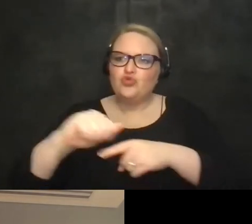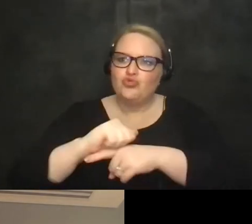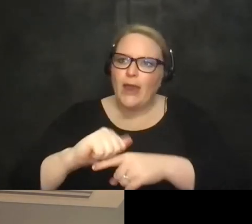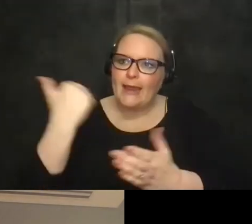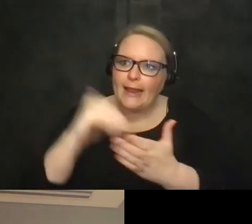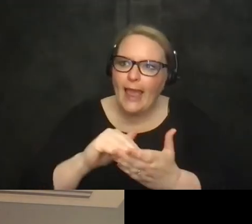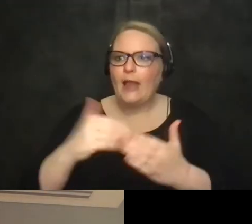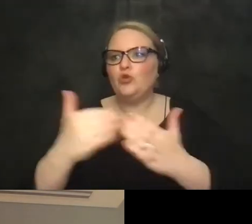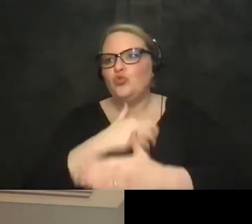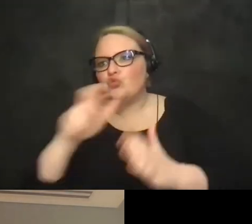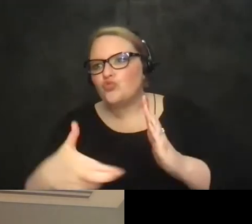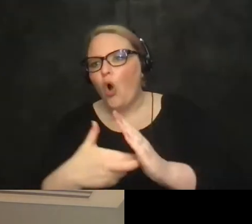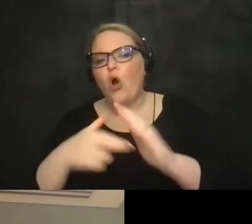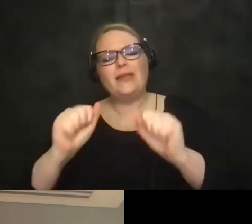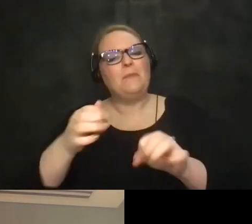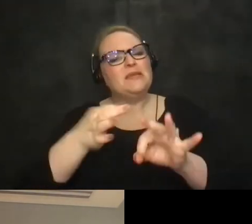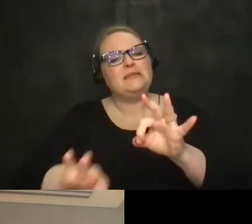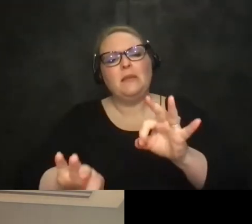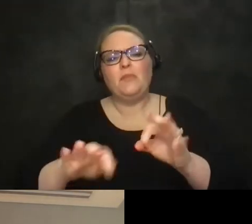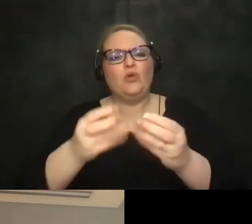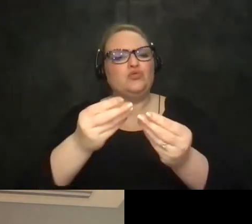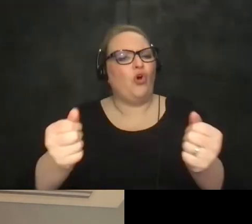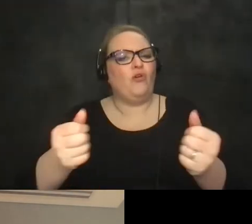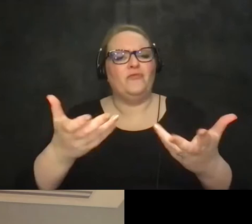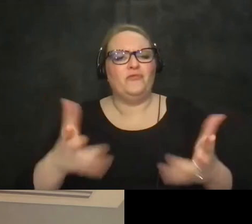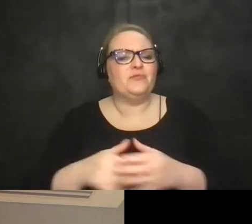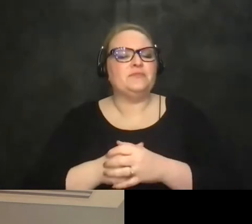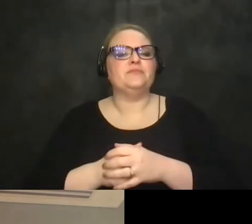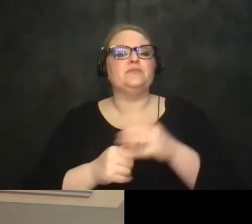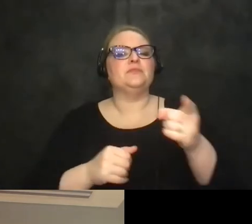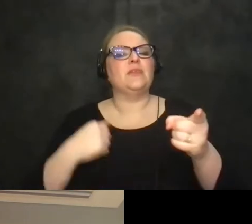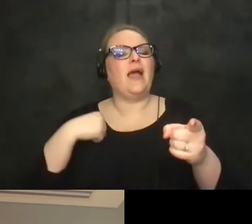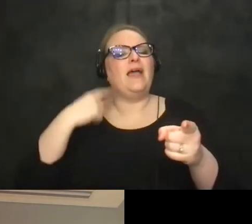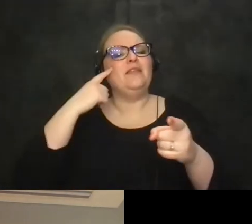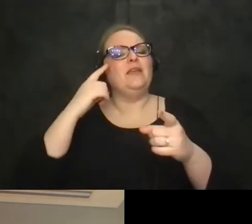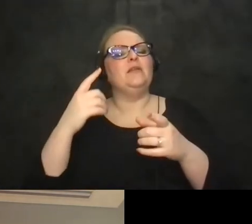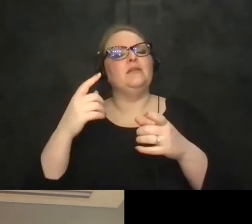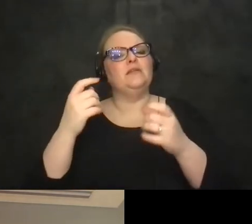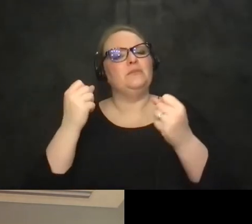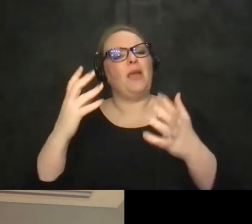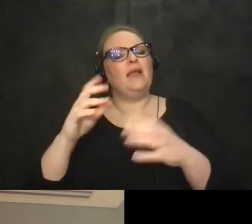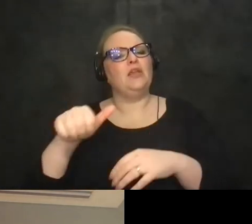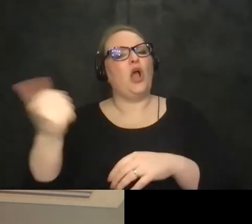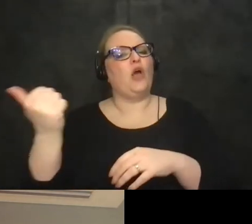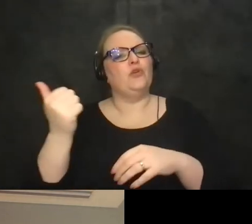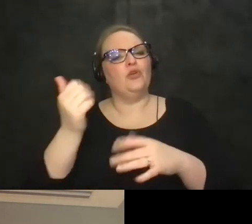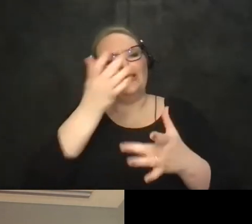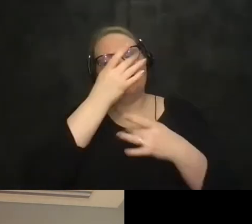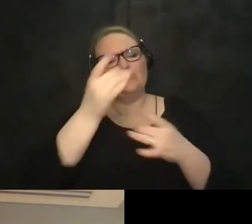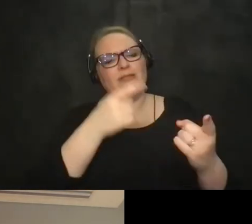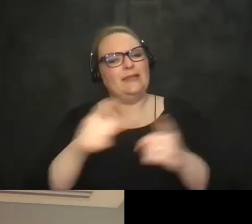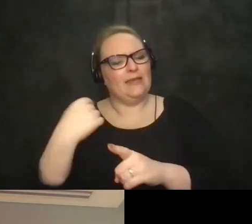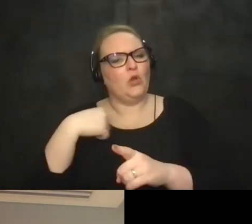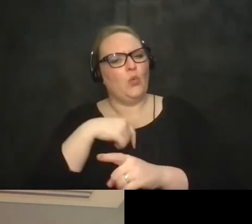in the new role it can be as simple as that and i think i think there's all sorts of other uh interesting things uh that we can